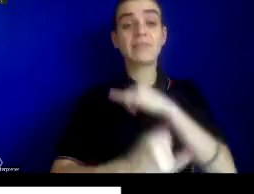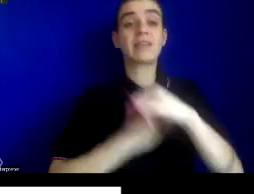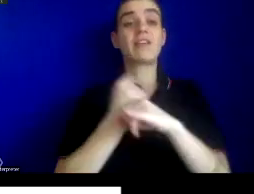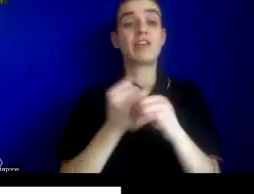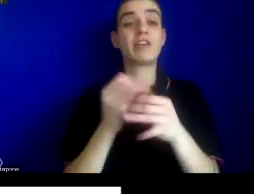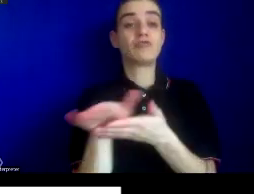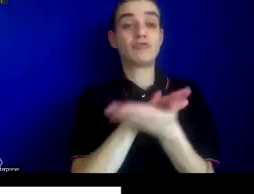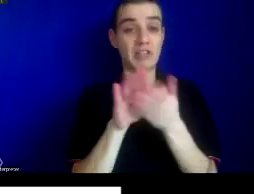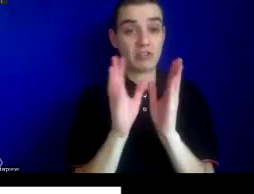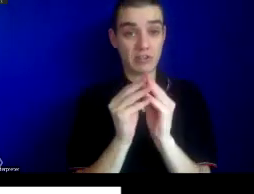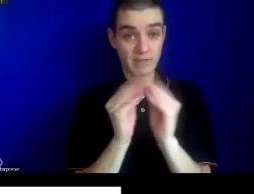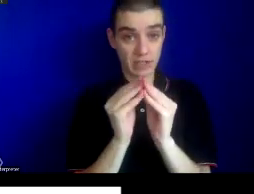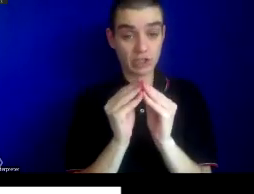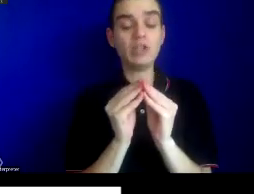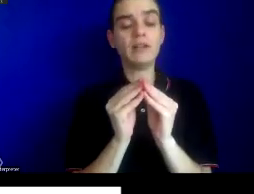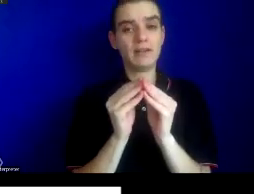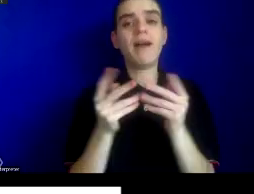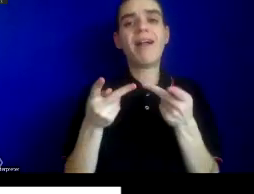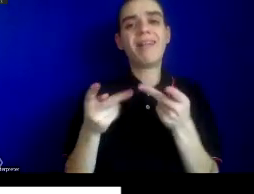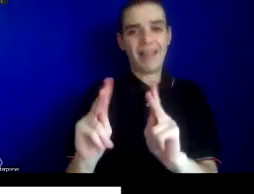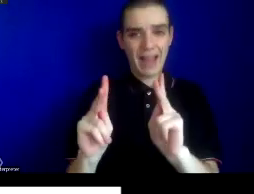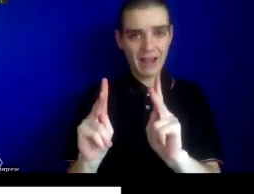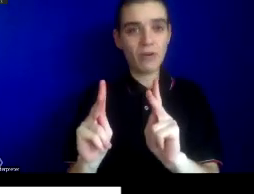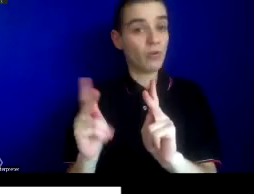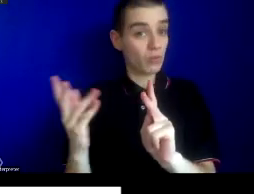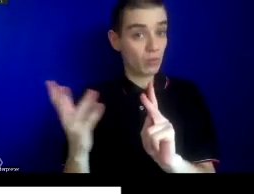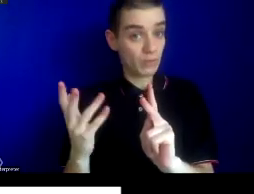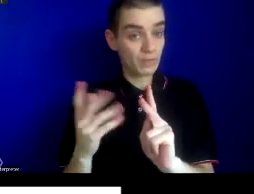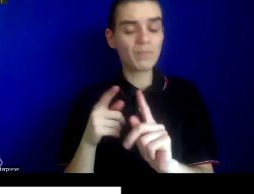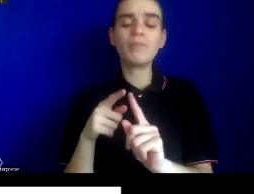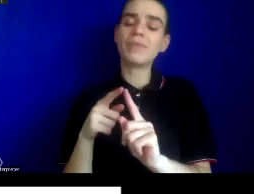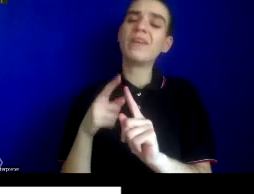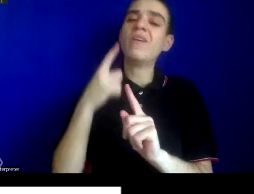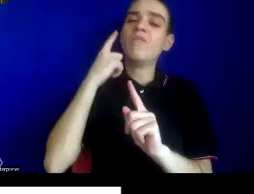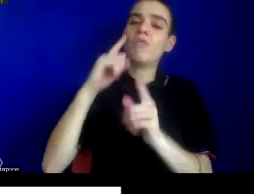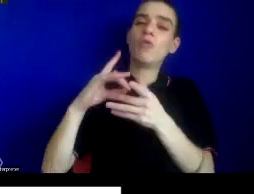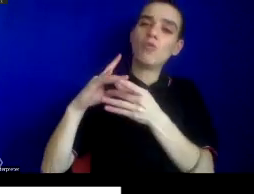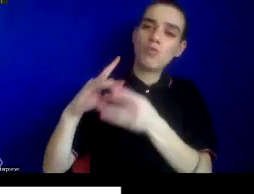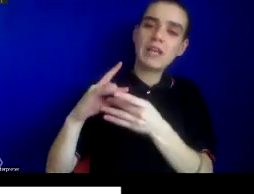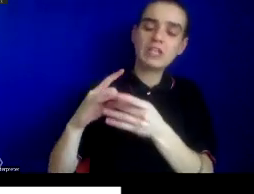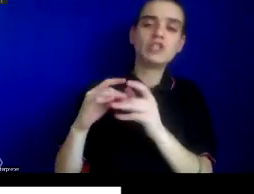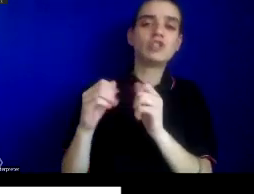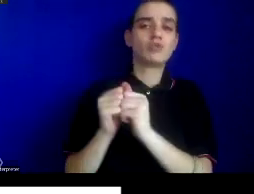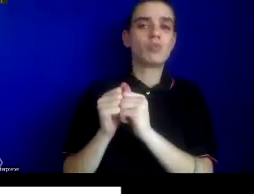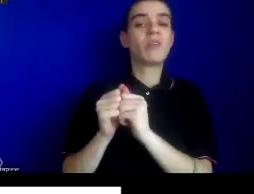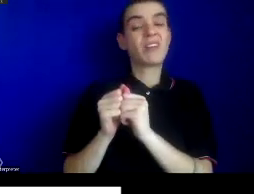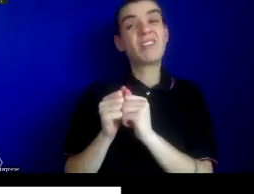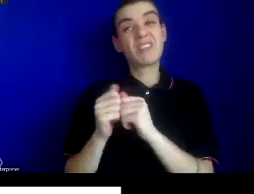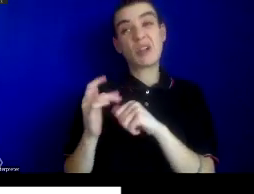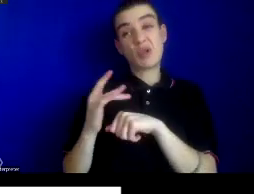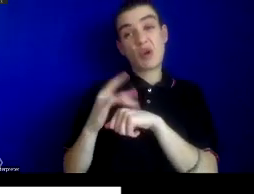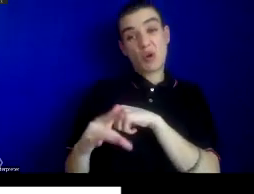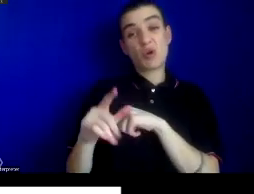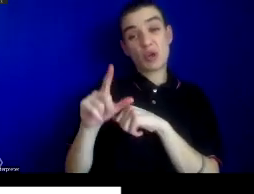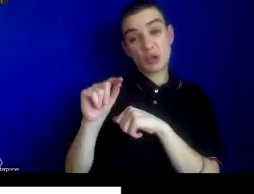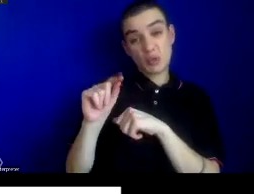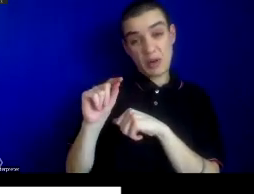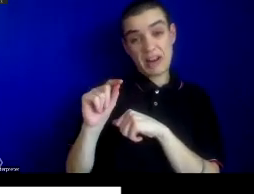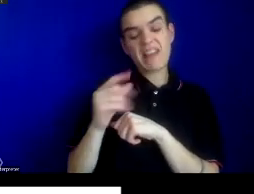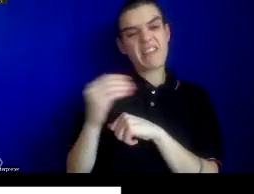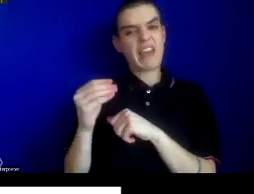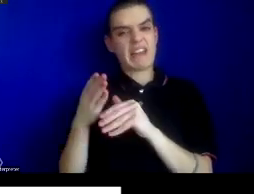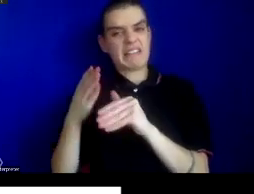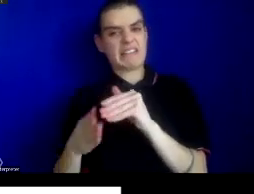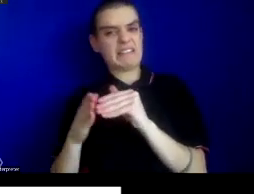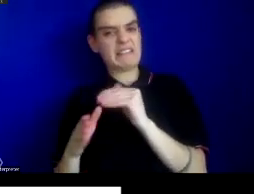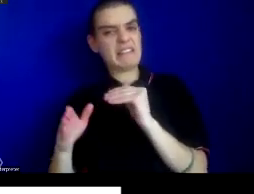allowed for was, especially in terms of relations in the early 20th and late 19th century, was allowed